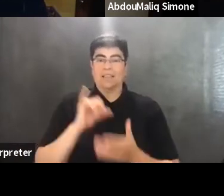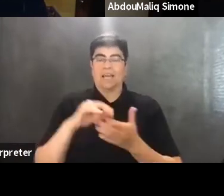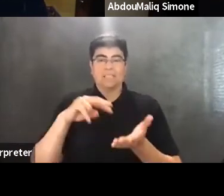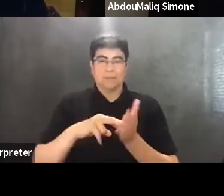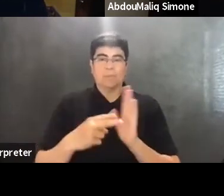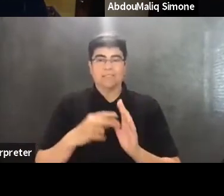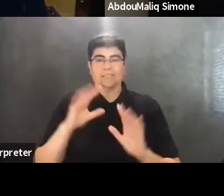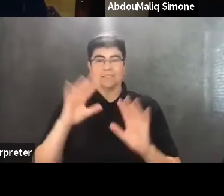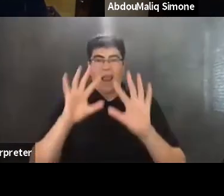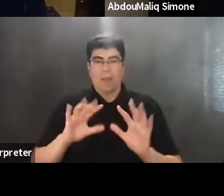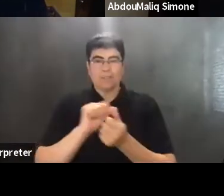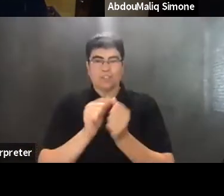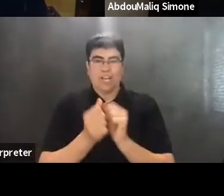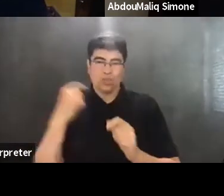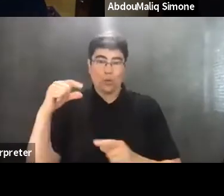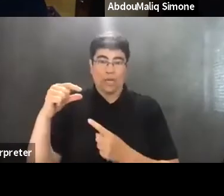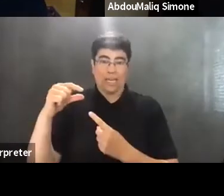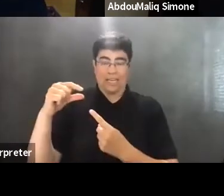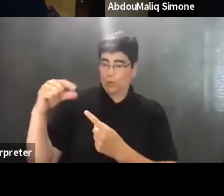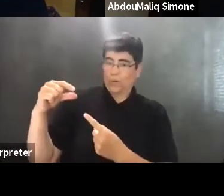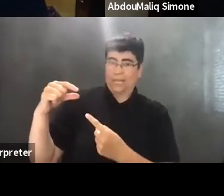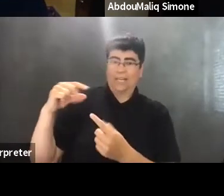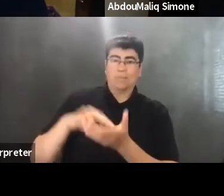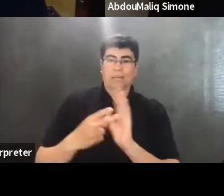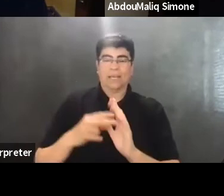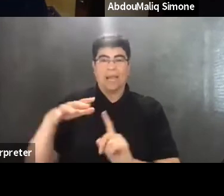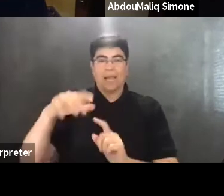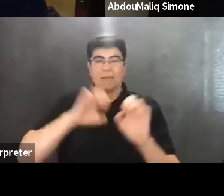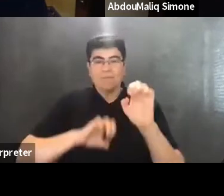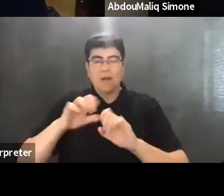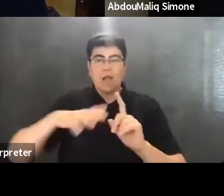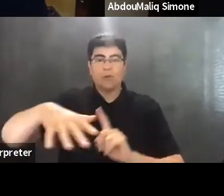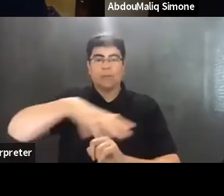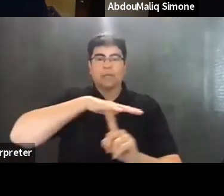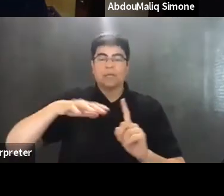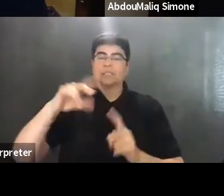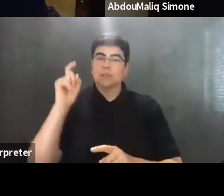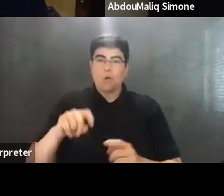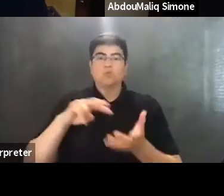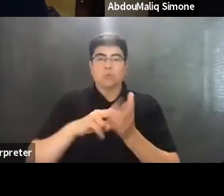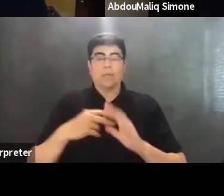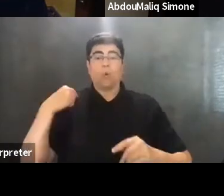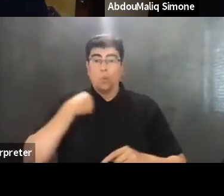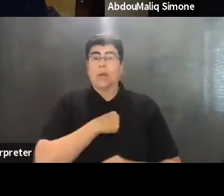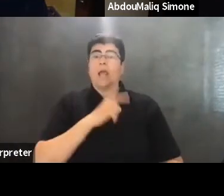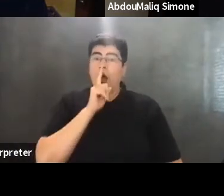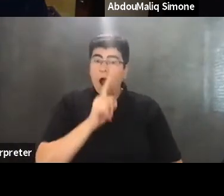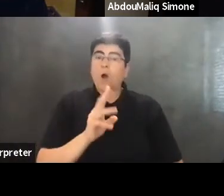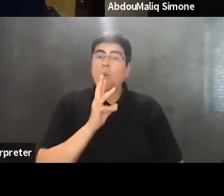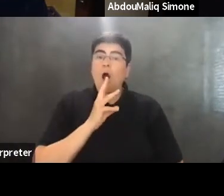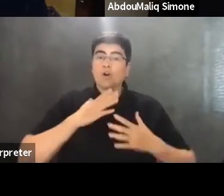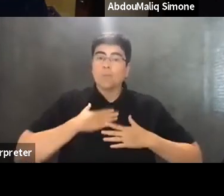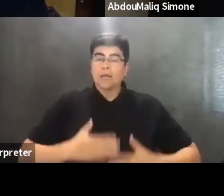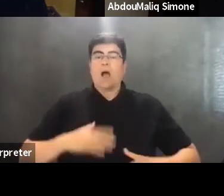climate change. It's supposed to mean environment. It's supposed to mean we are water beings on the